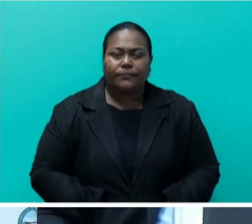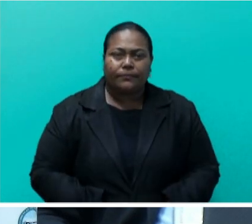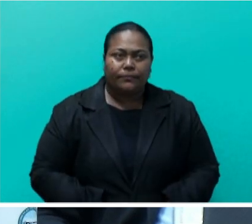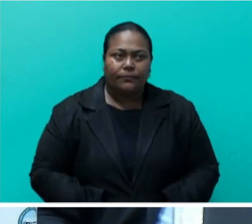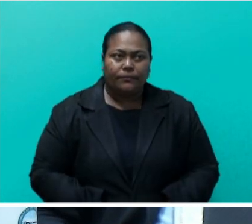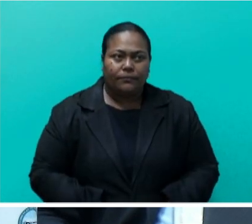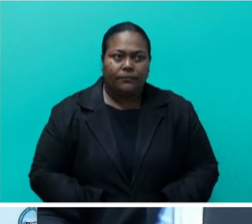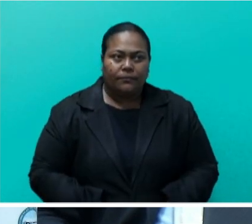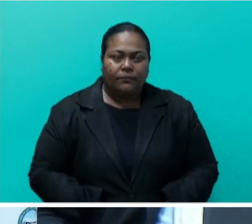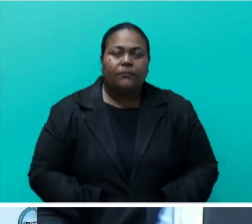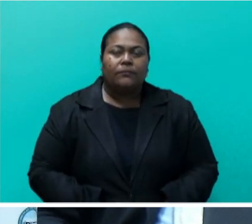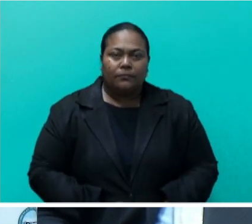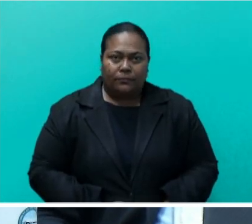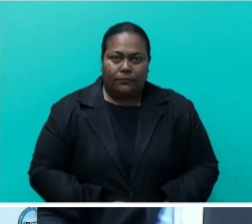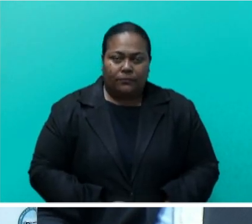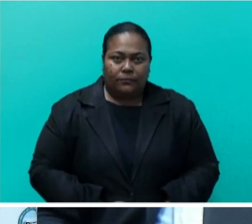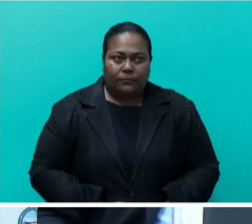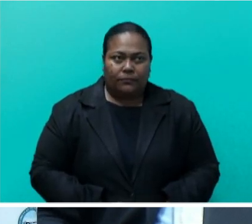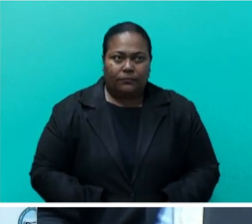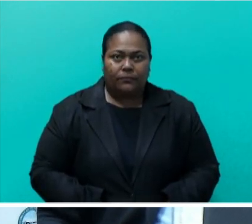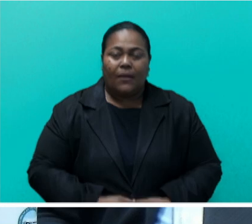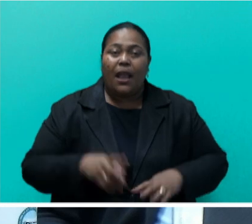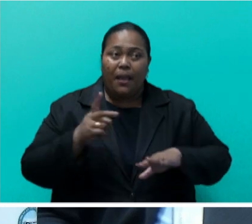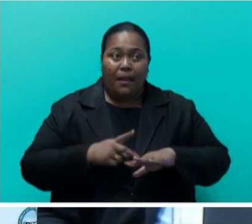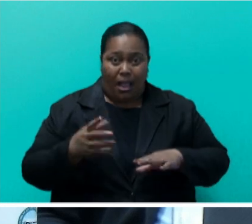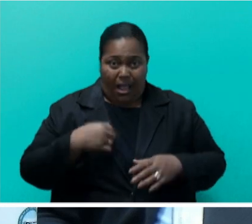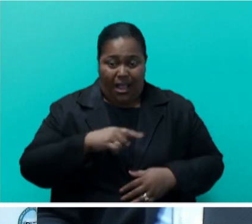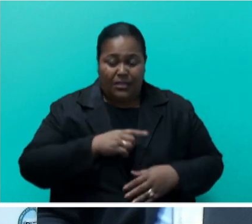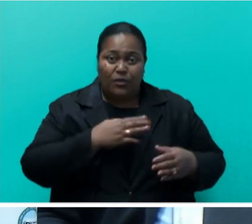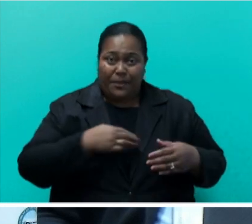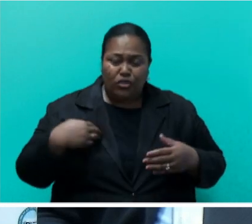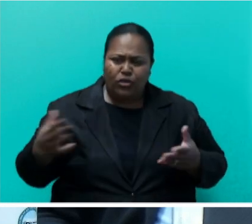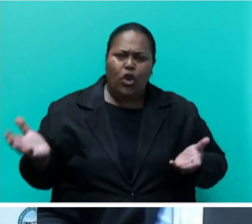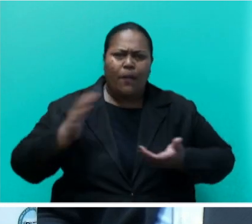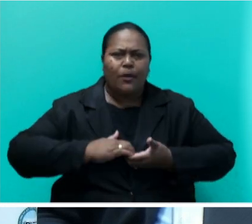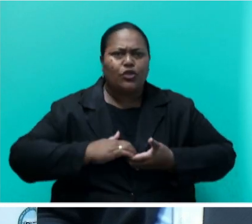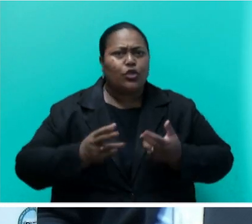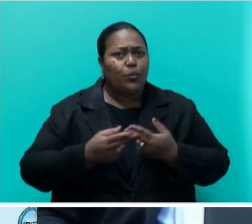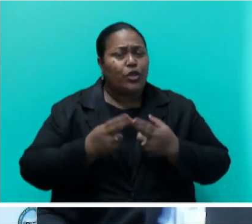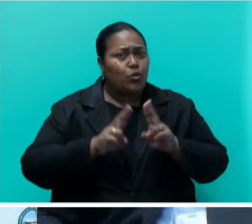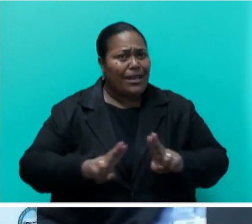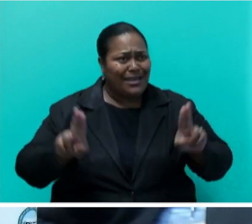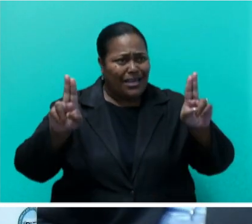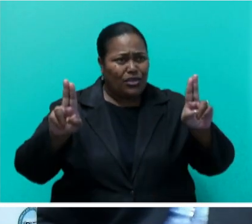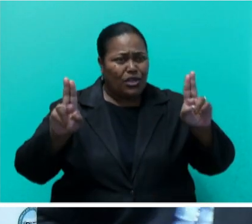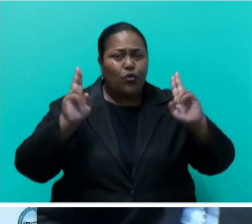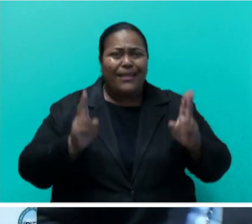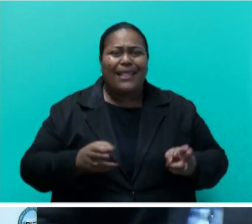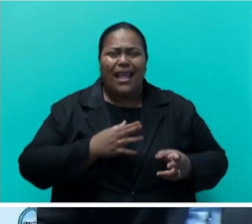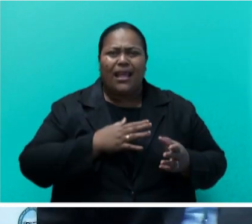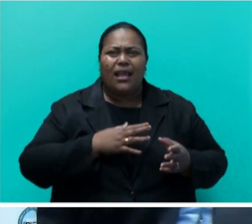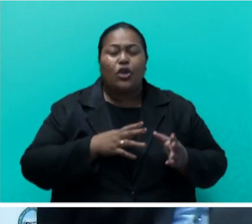In response, Mr Speaker sir, I assure Parliament of the Ministry, in collaboration with the United Nations Development Programme,